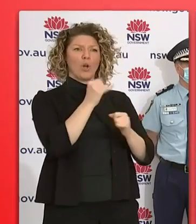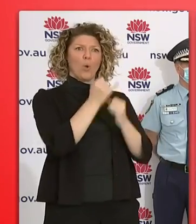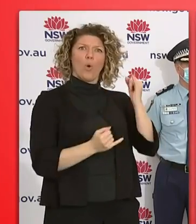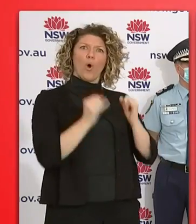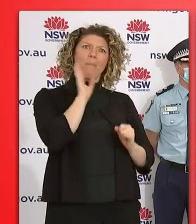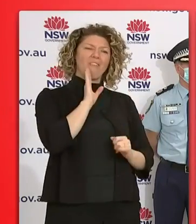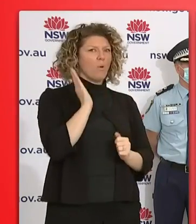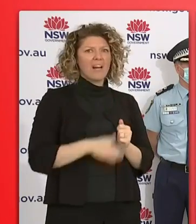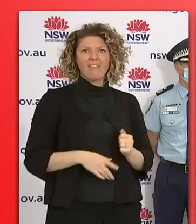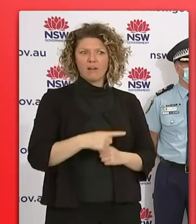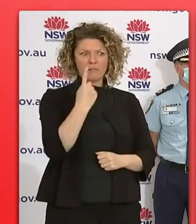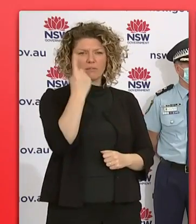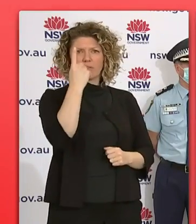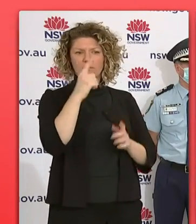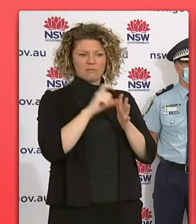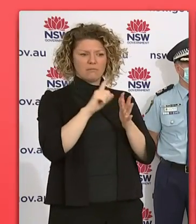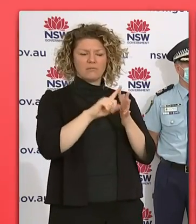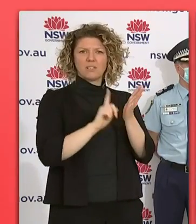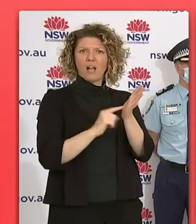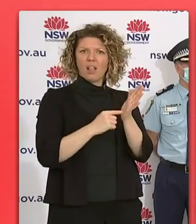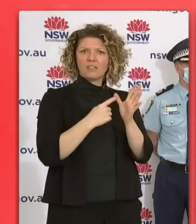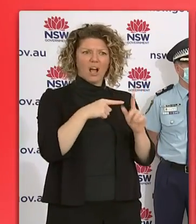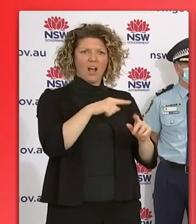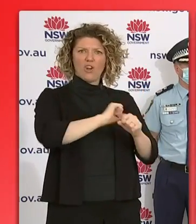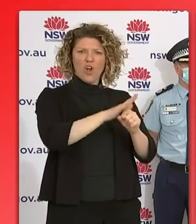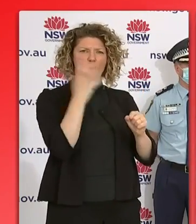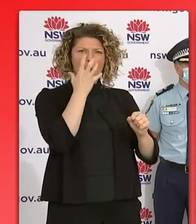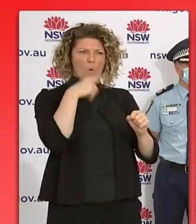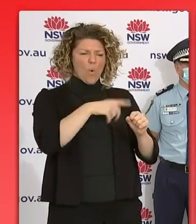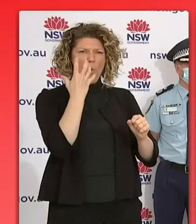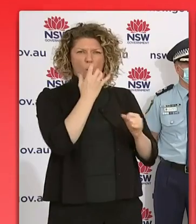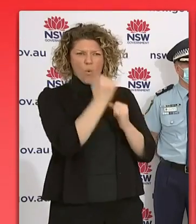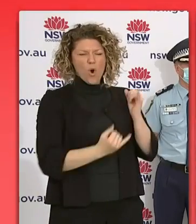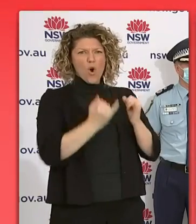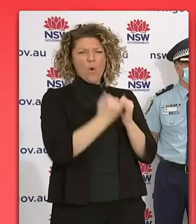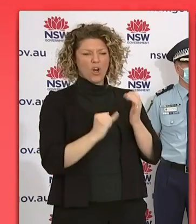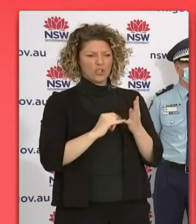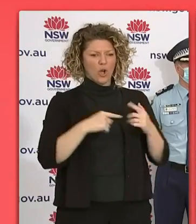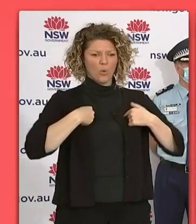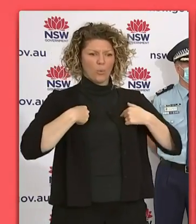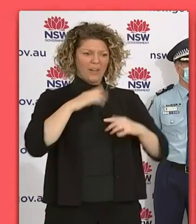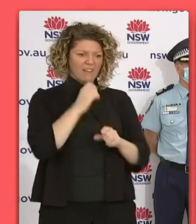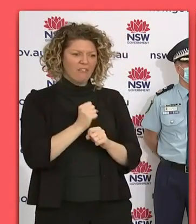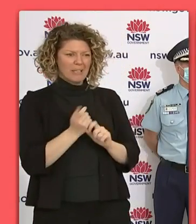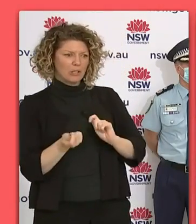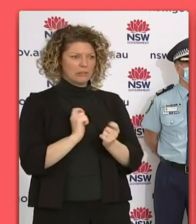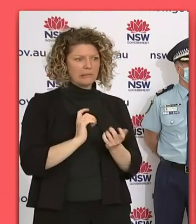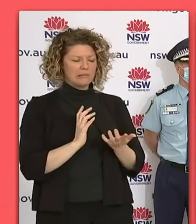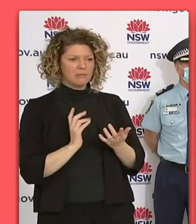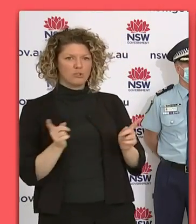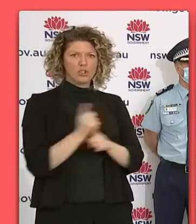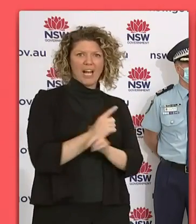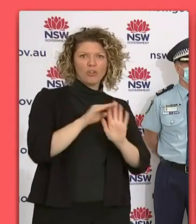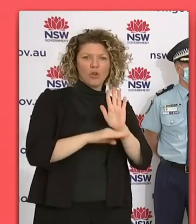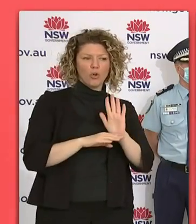this magnitude in Australia. And, uh, we need to make sure we're flexible and adapt as the disease and the virus moves through our communities. And,